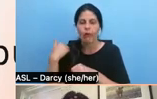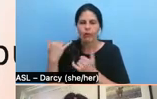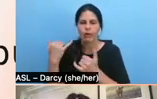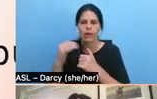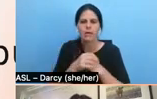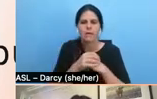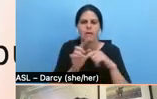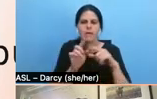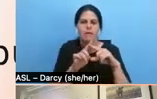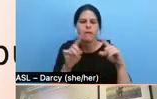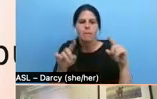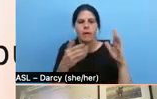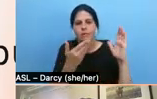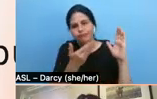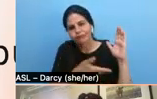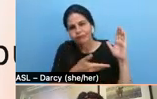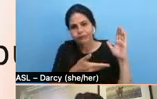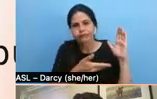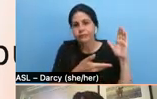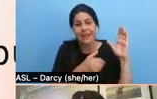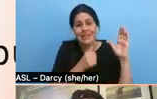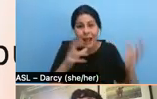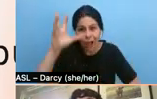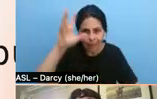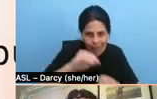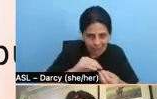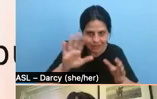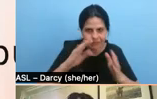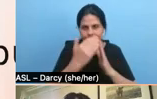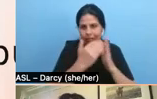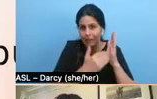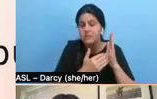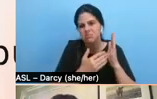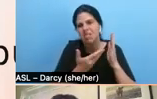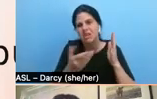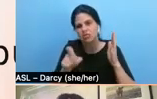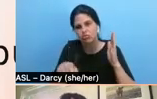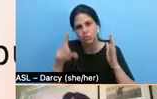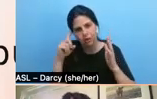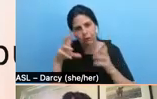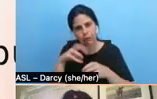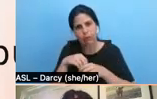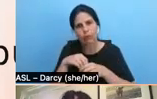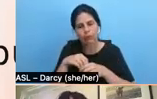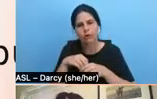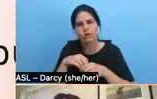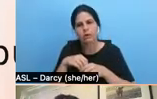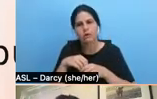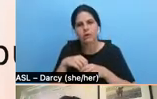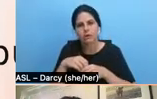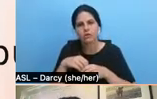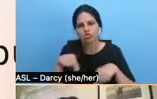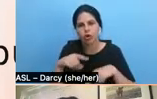But here is a non-comprehensive list of things to include while you're budgeting. And if there's something you don't see in here, please put it in the chat.